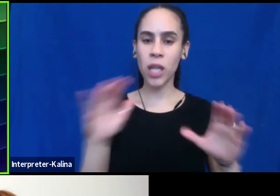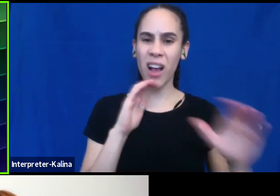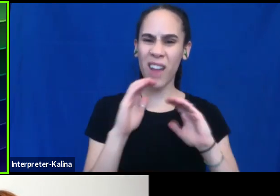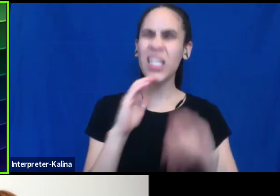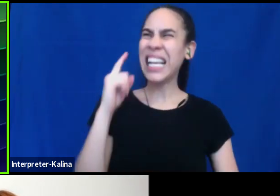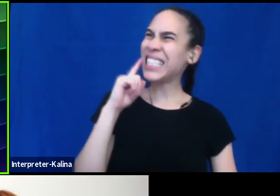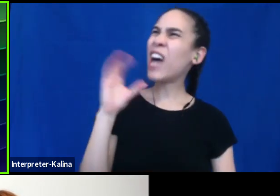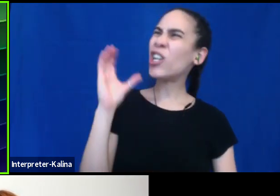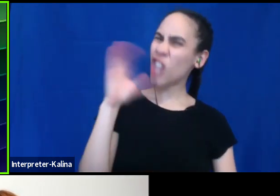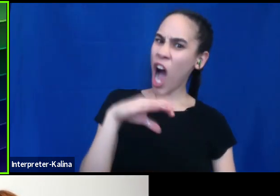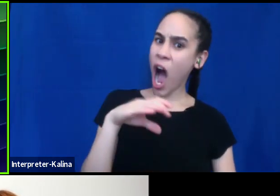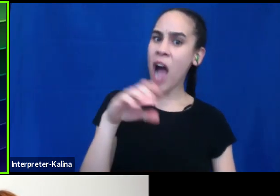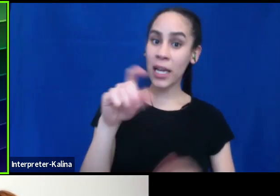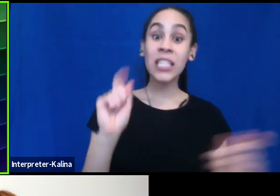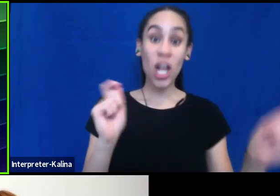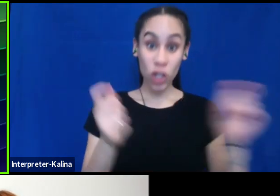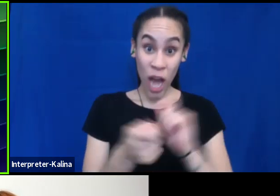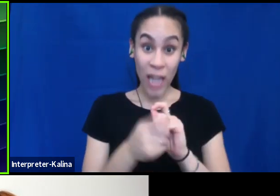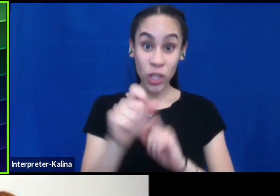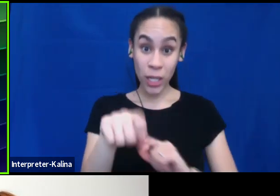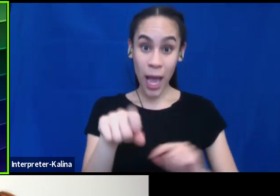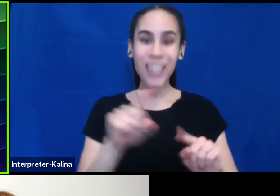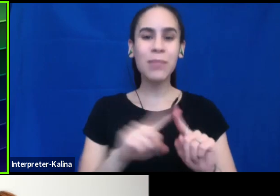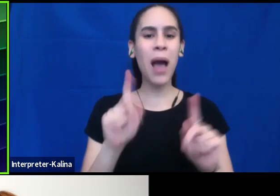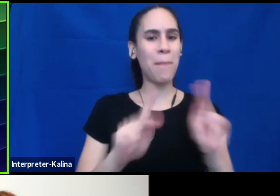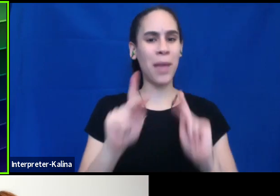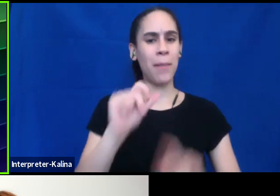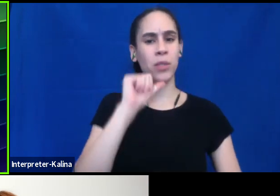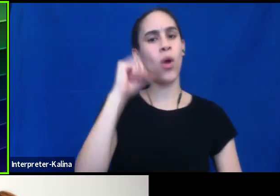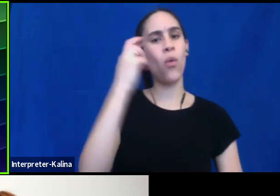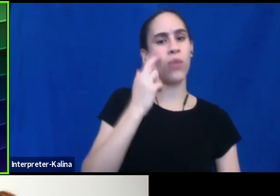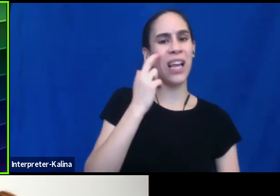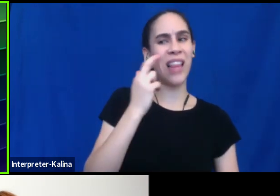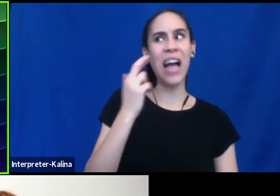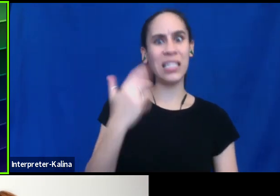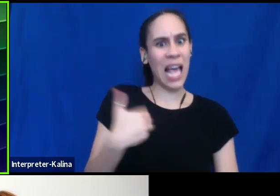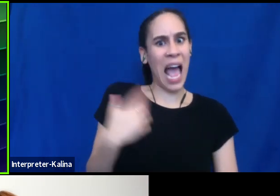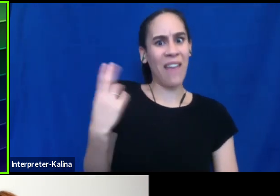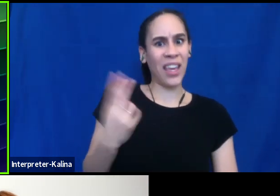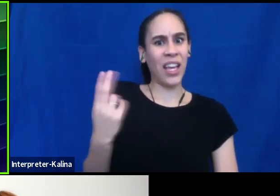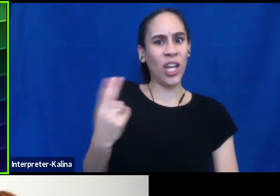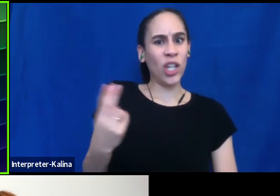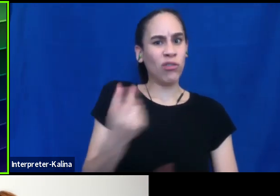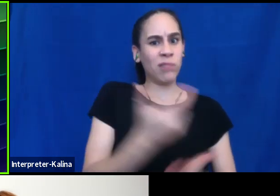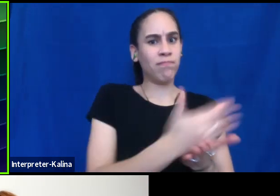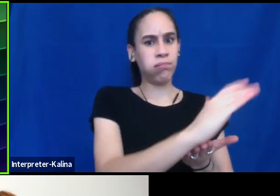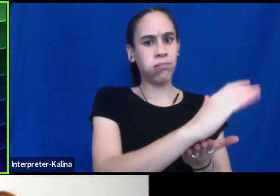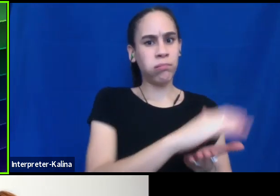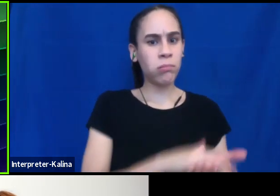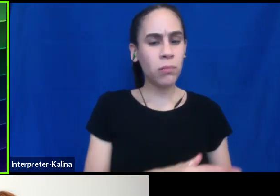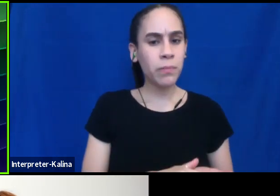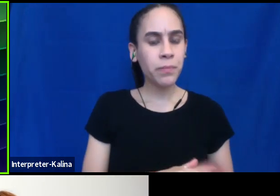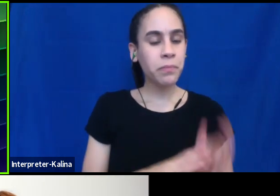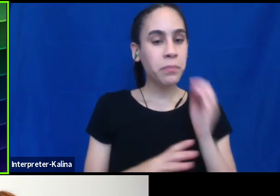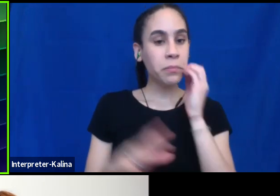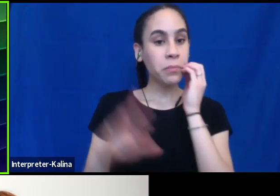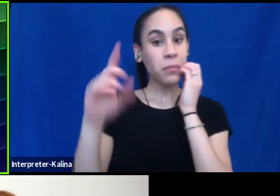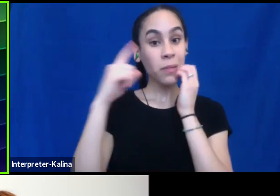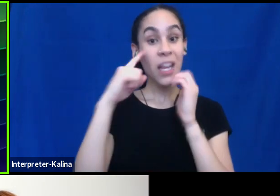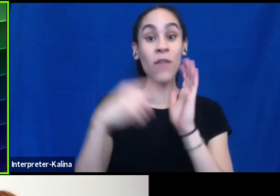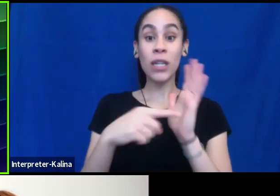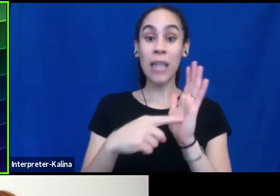changing. And so I think people don't realize that history, but, um, I'll give you an example. I got my